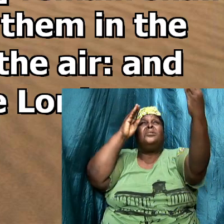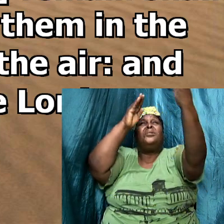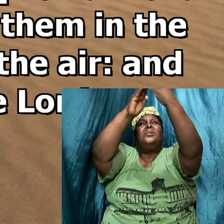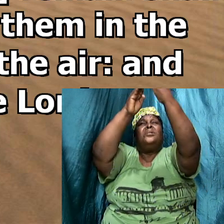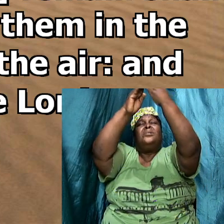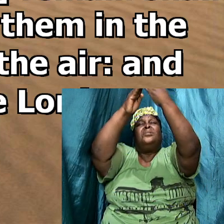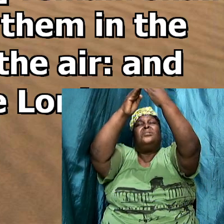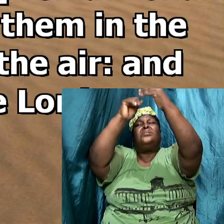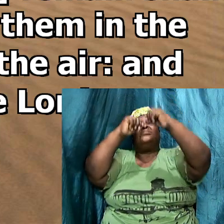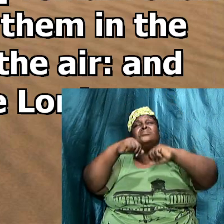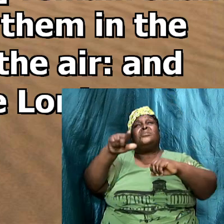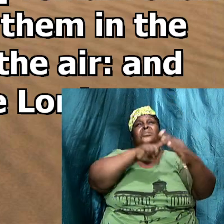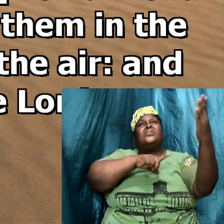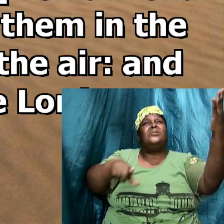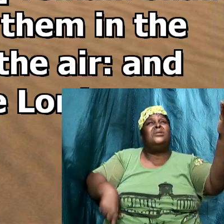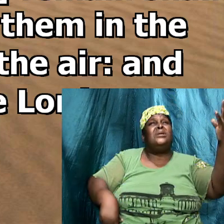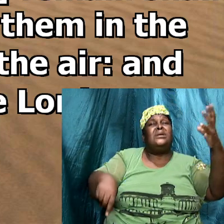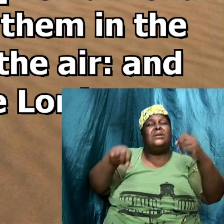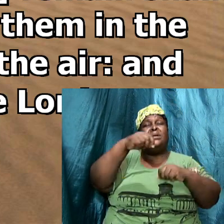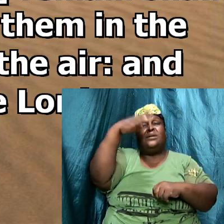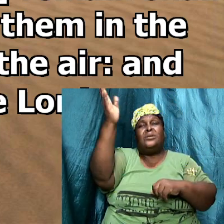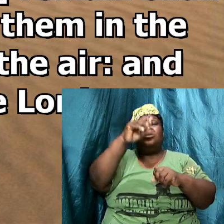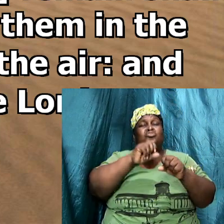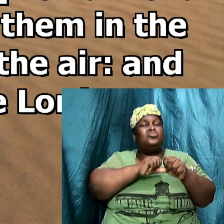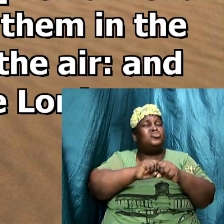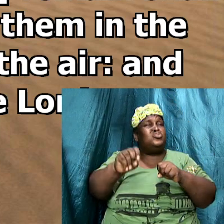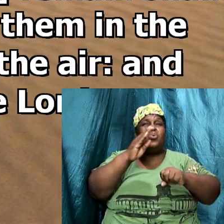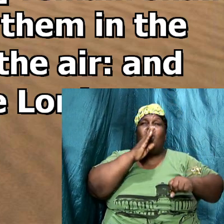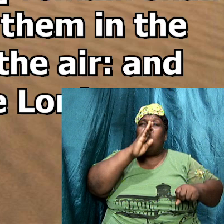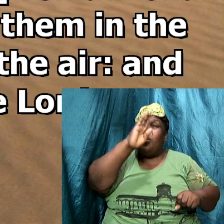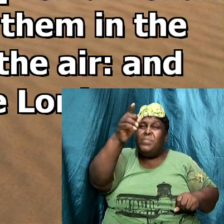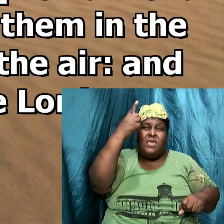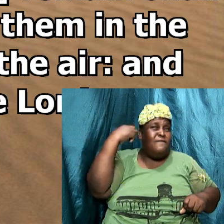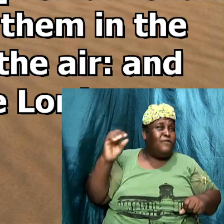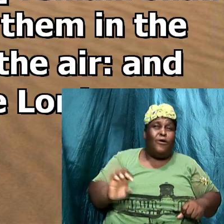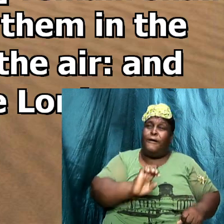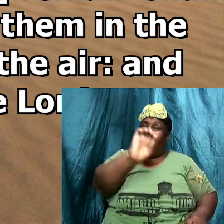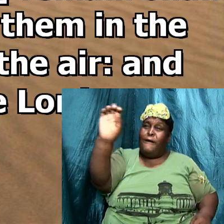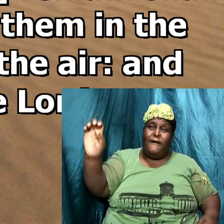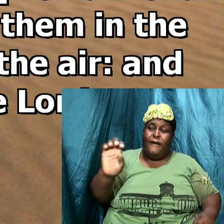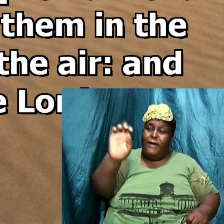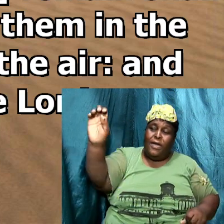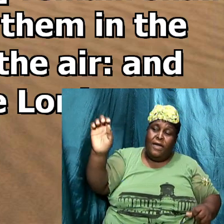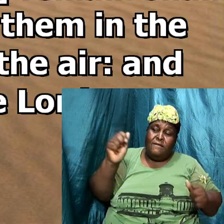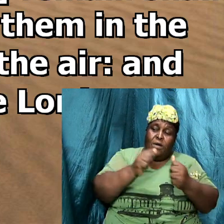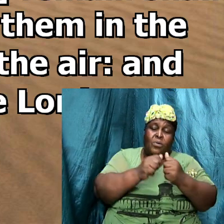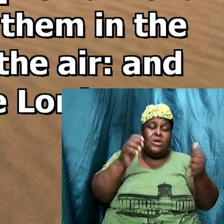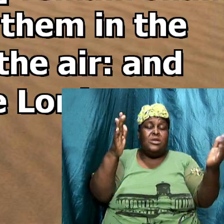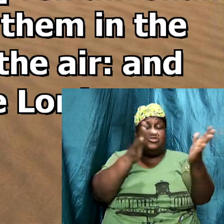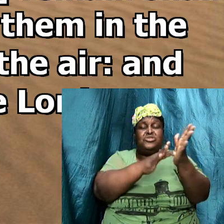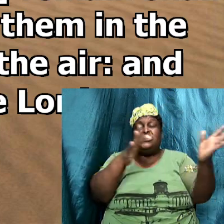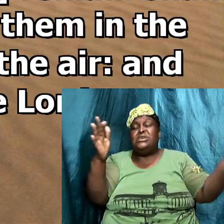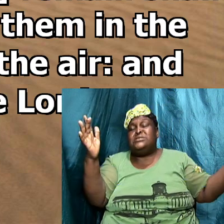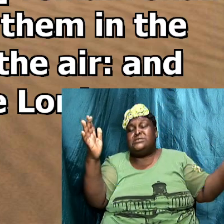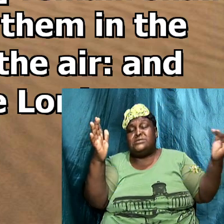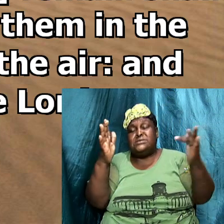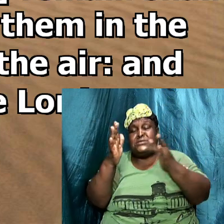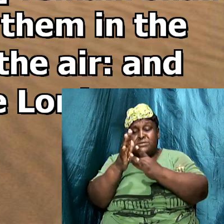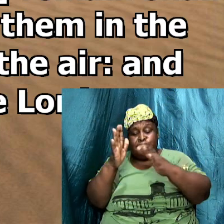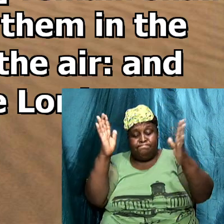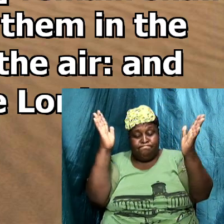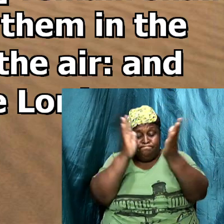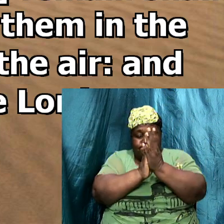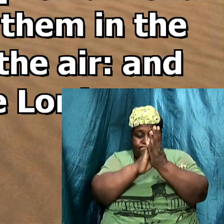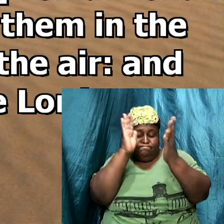in the year and so shall we ever be with the Lord mighty God look here it's